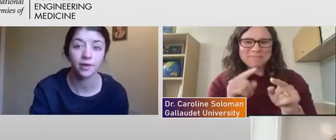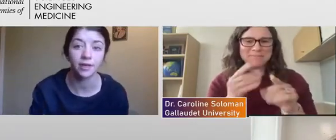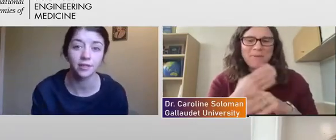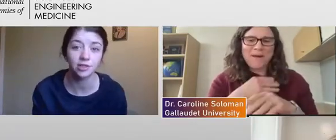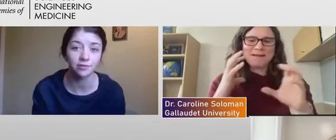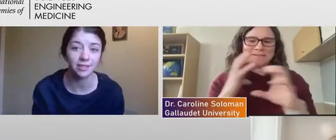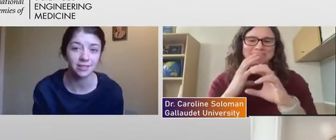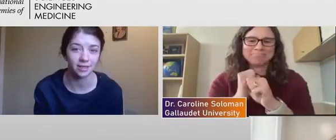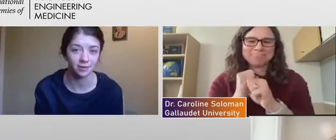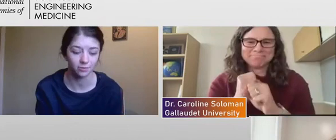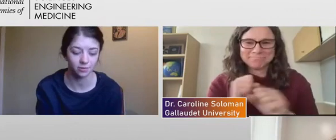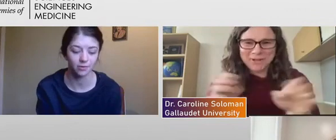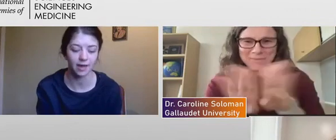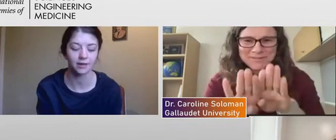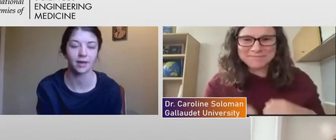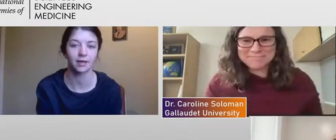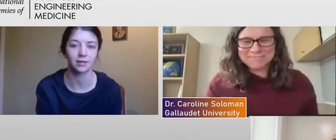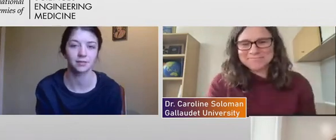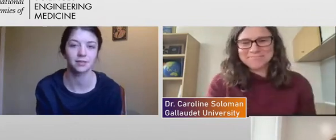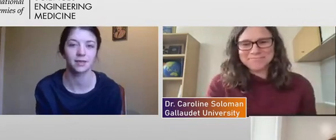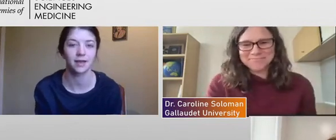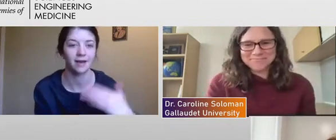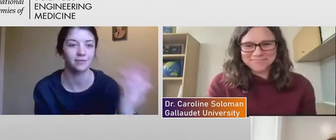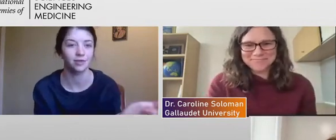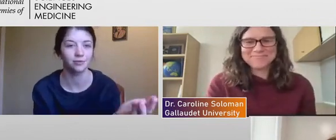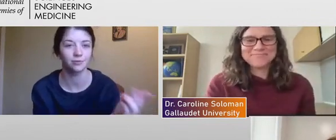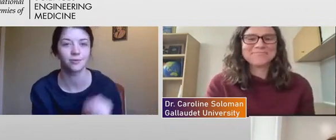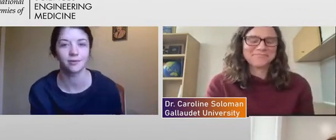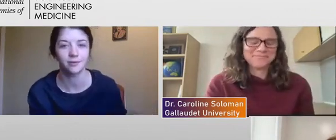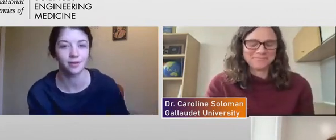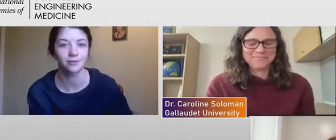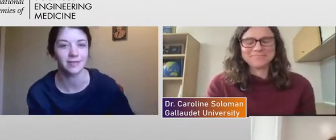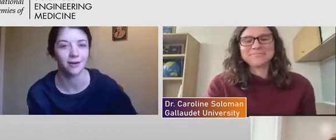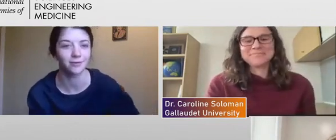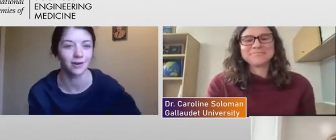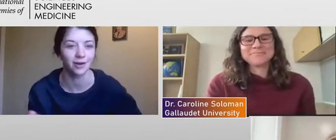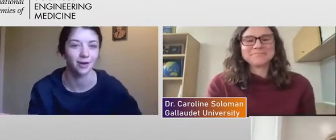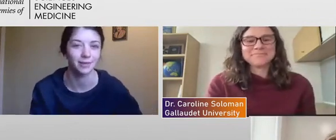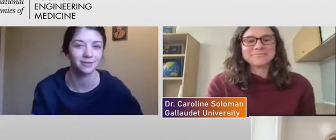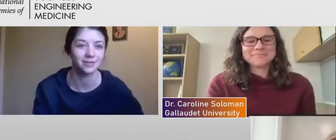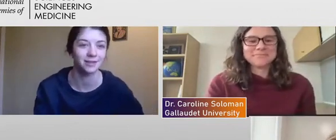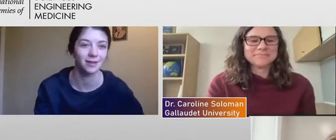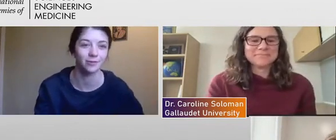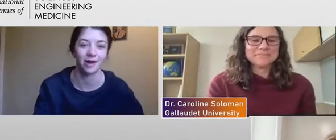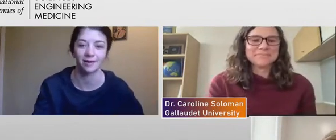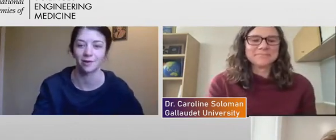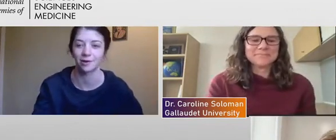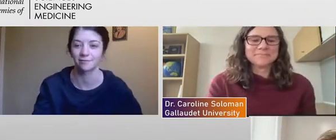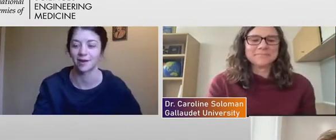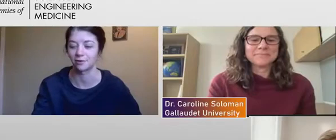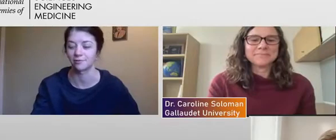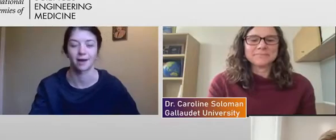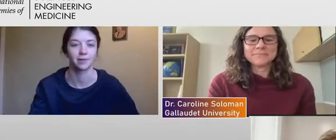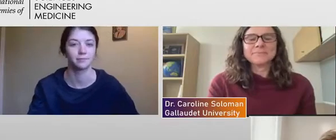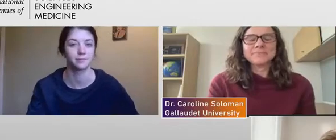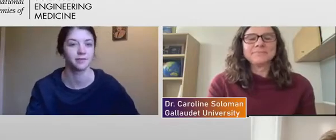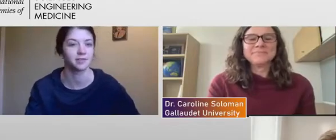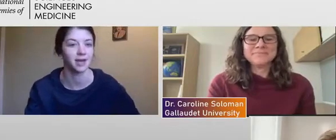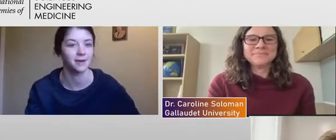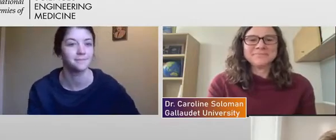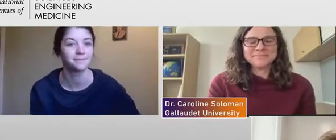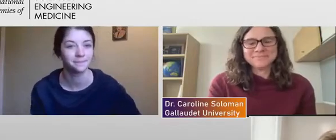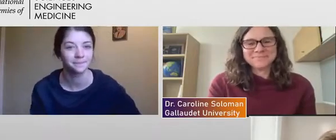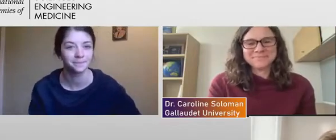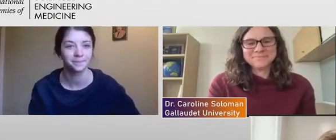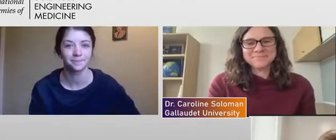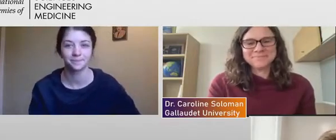Great. And Teresa, we'll go ahead and have you close out our comments and then we'll have our final wrap up for